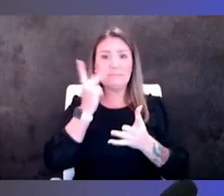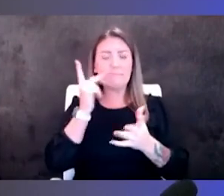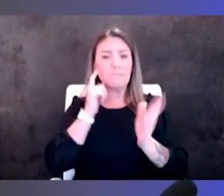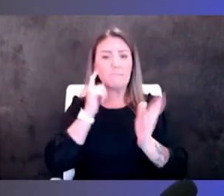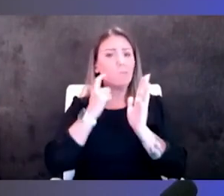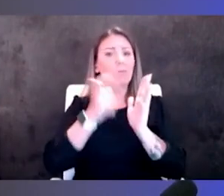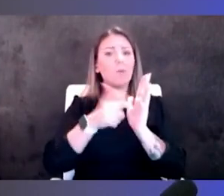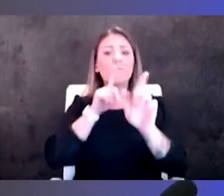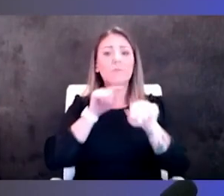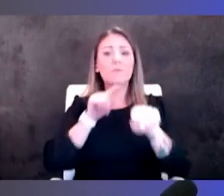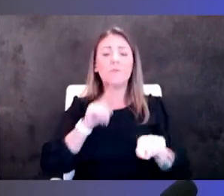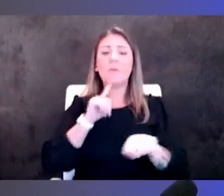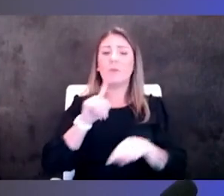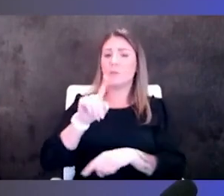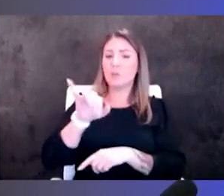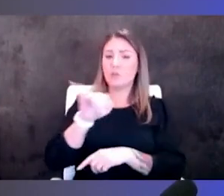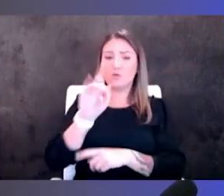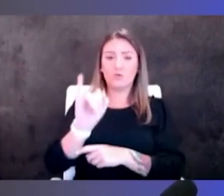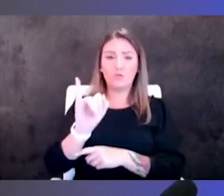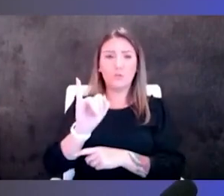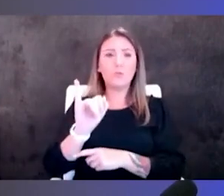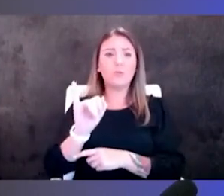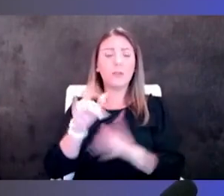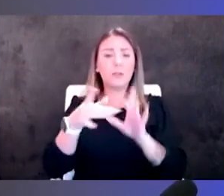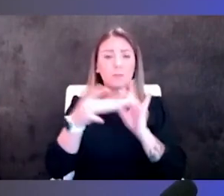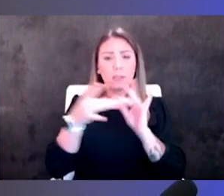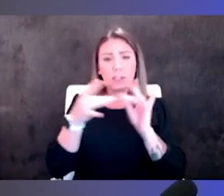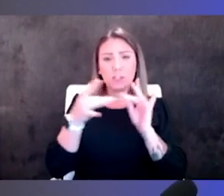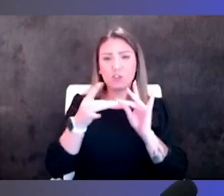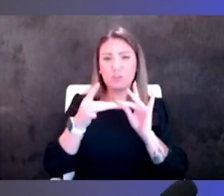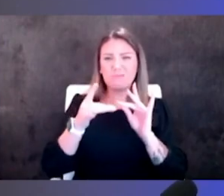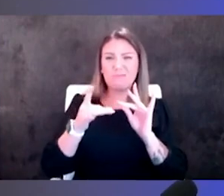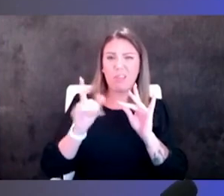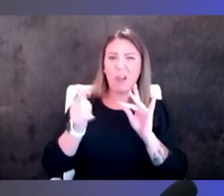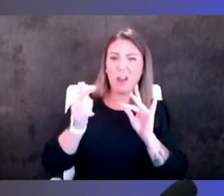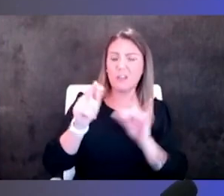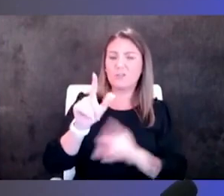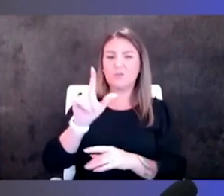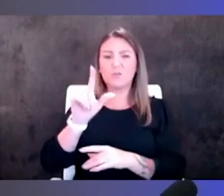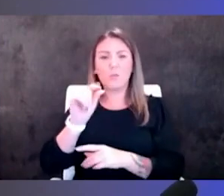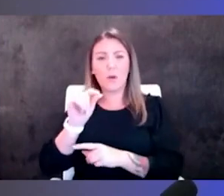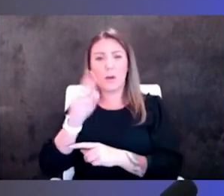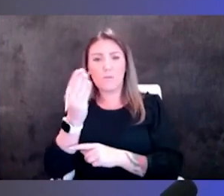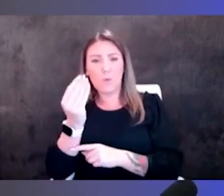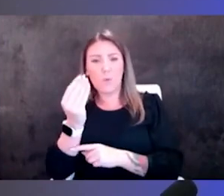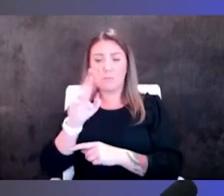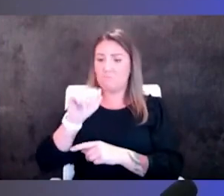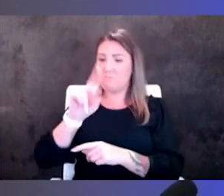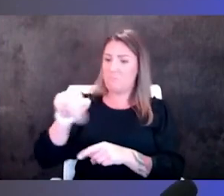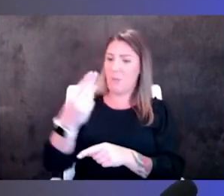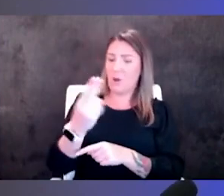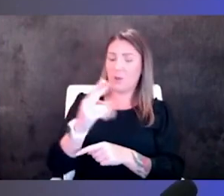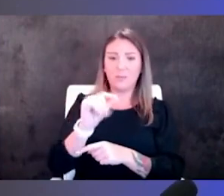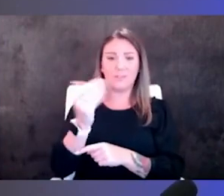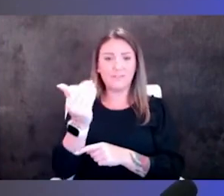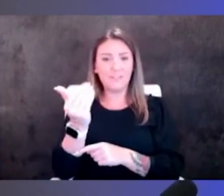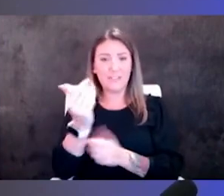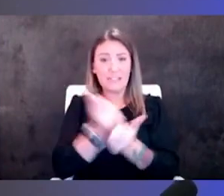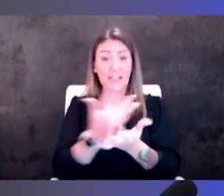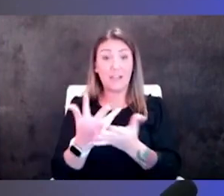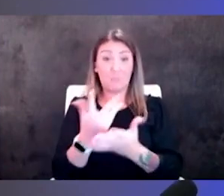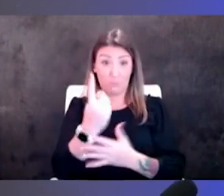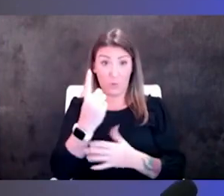jody mentioned we started in late 2014 and and by march of 2015 we had everybody that was initially a part of this that had